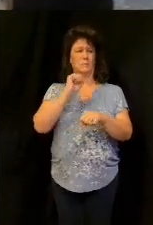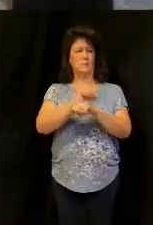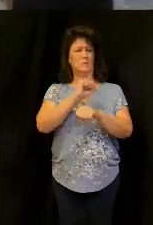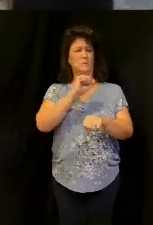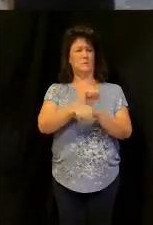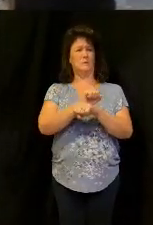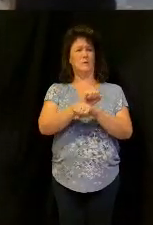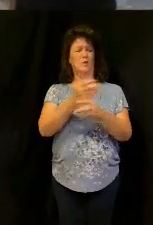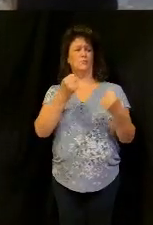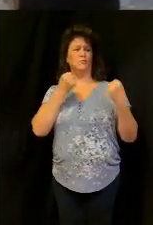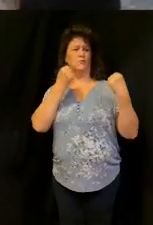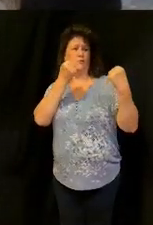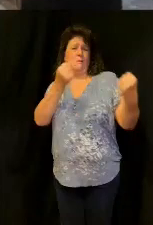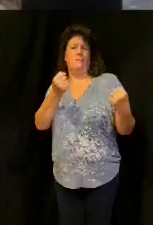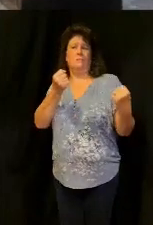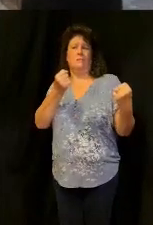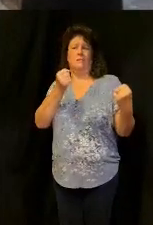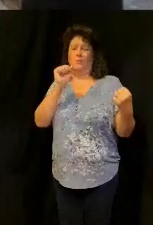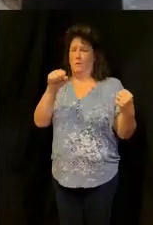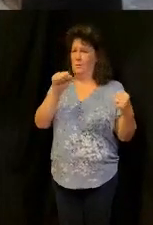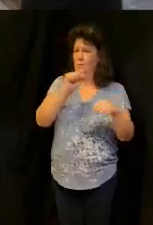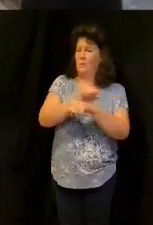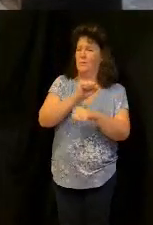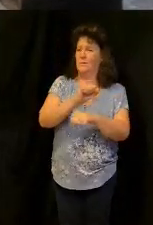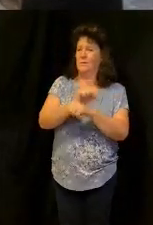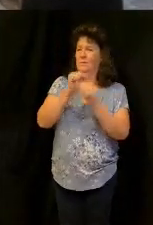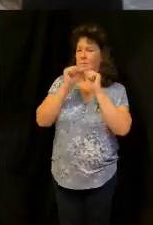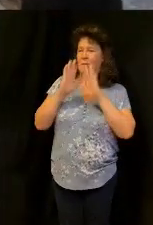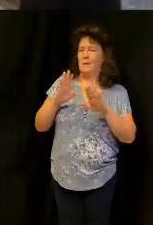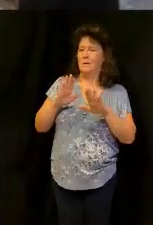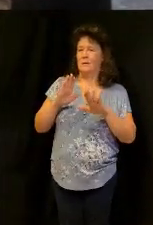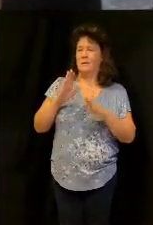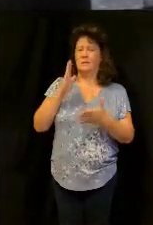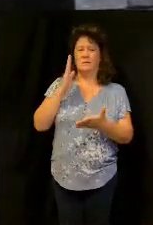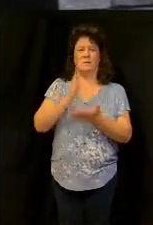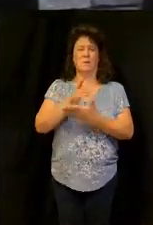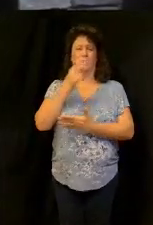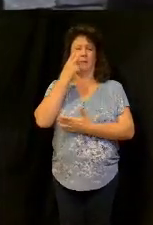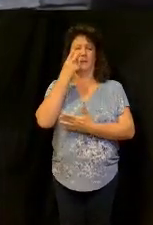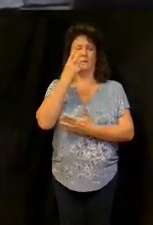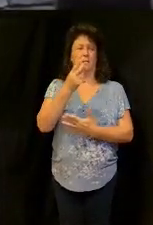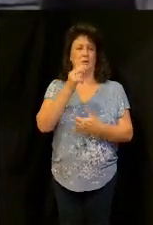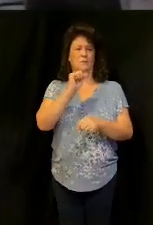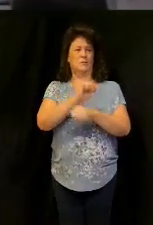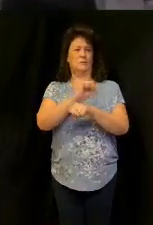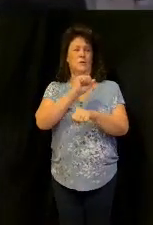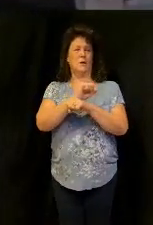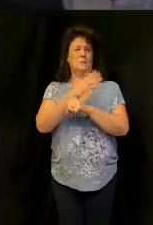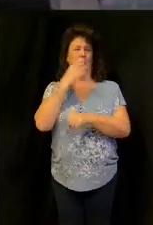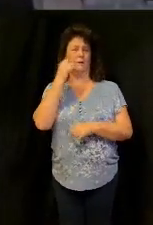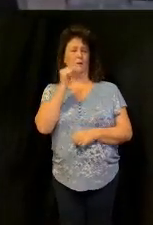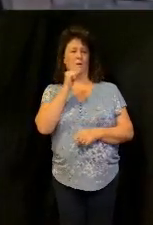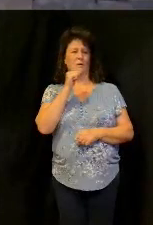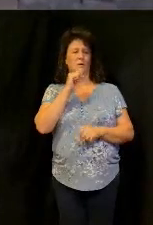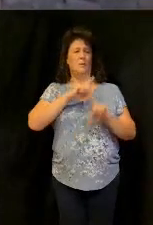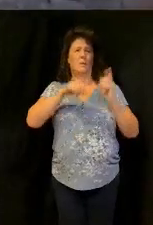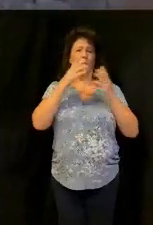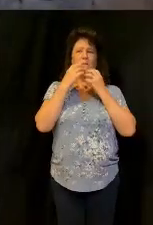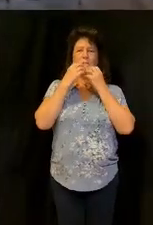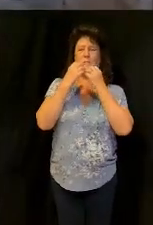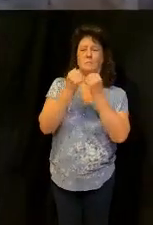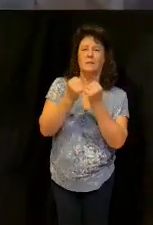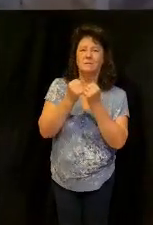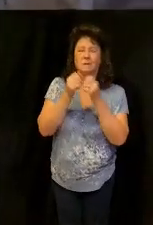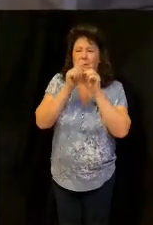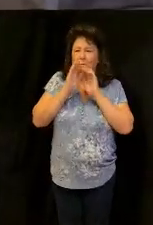you the strength to be able to do it it's a blessing quit seeing your job as a curse and start seeing it as a blessing it's a way for God to provide